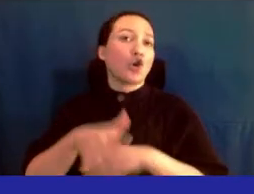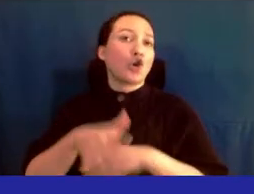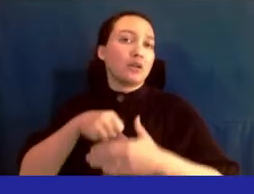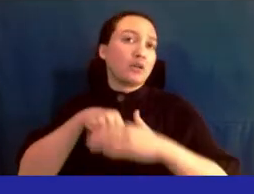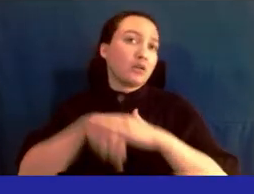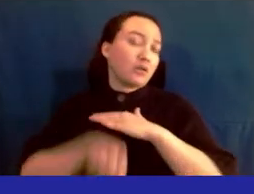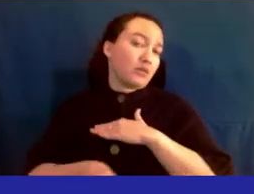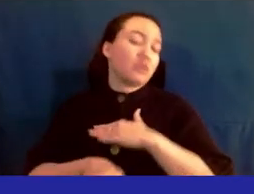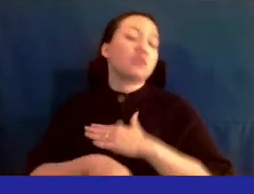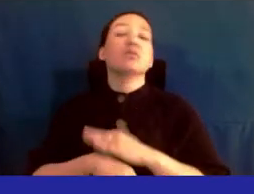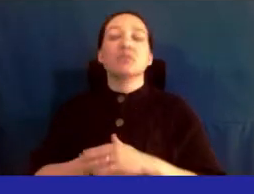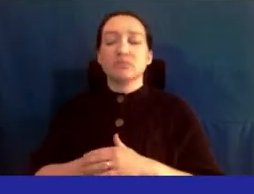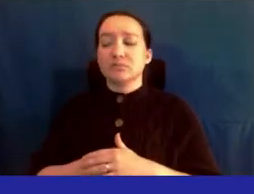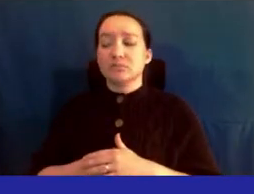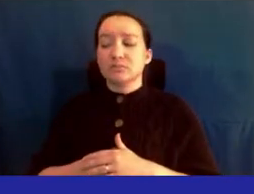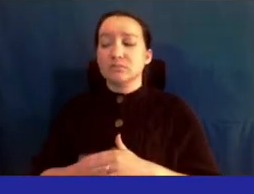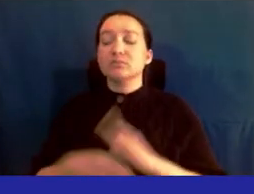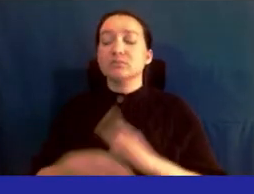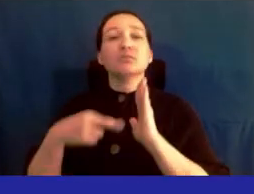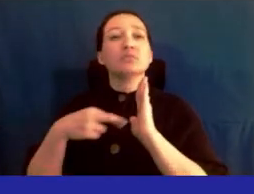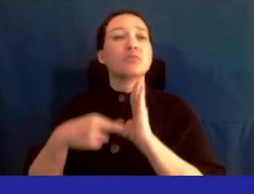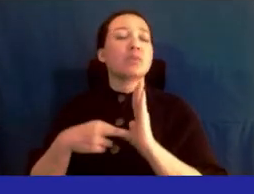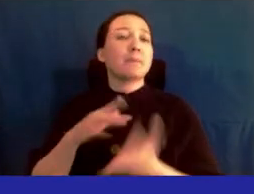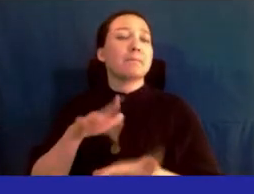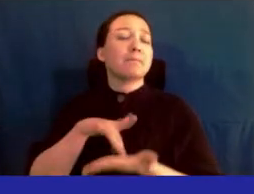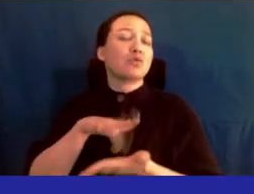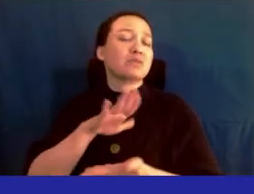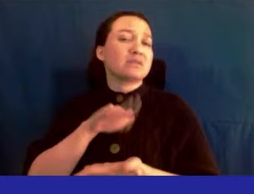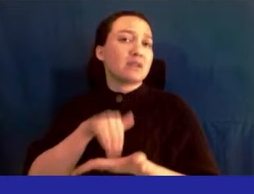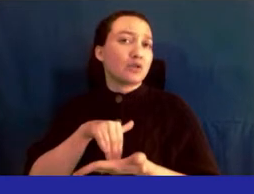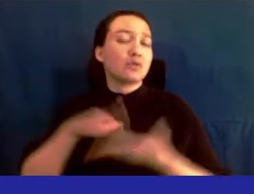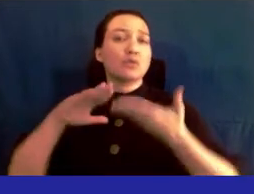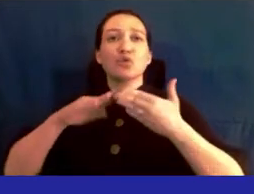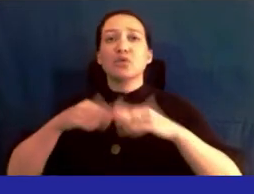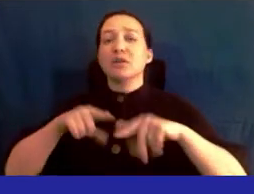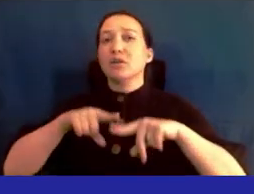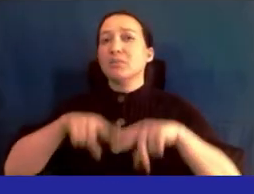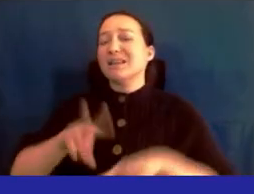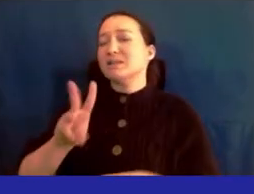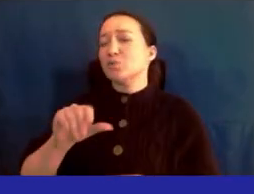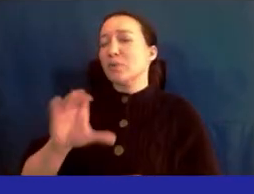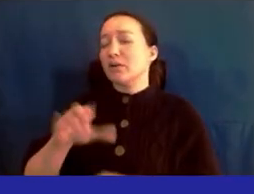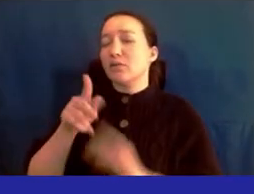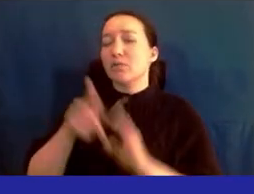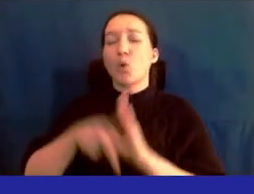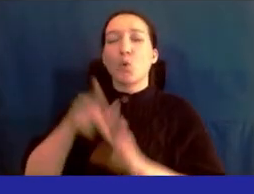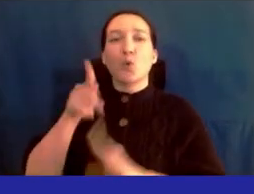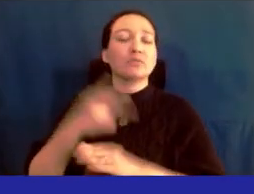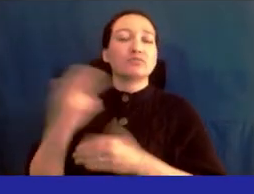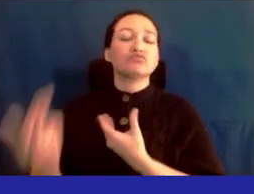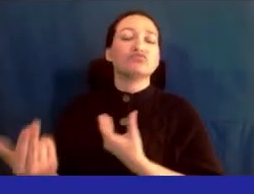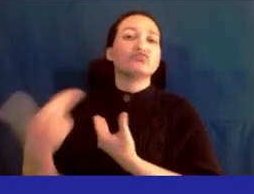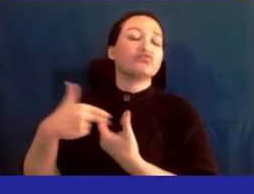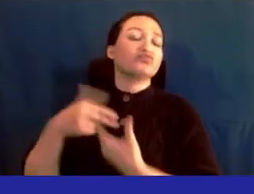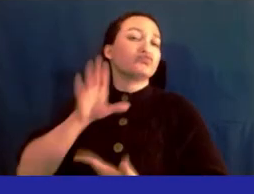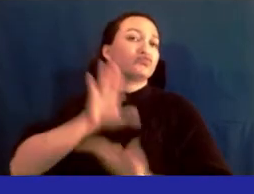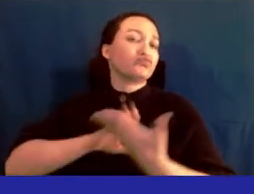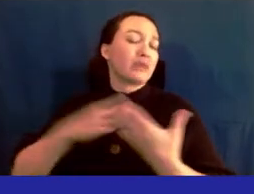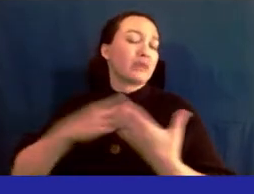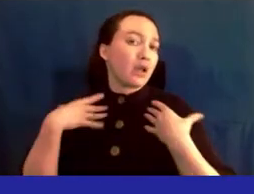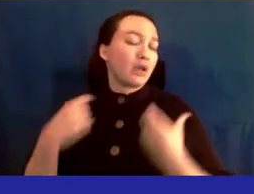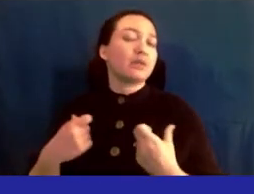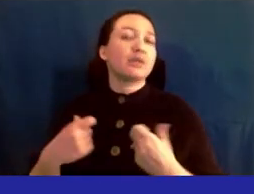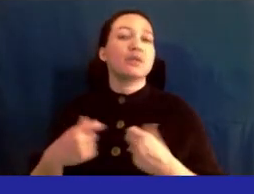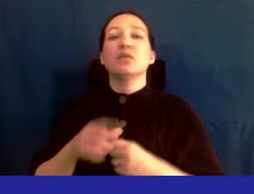We have represented from medical centers and community-based WIC program have also joined us in person health and